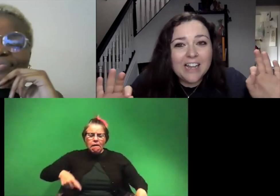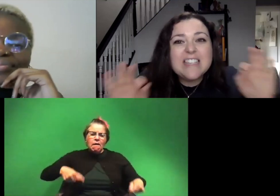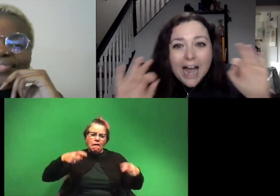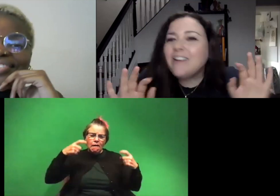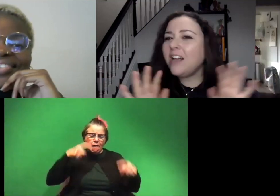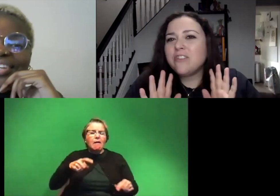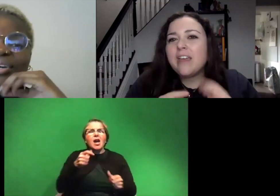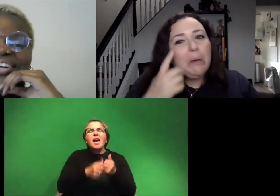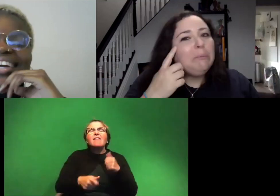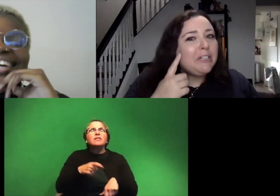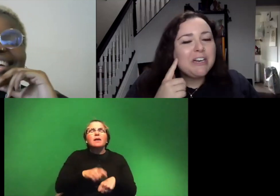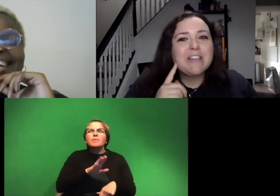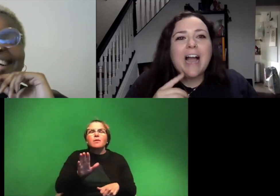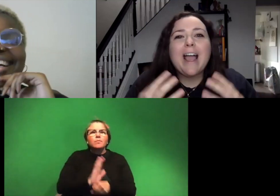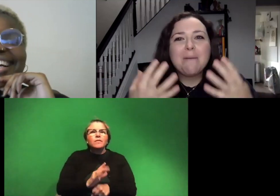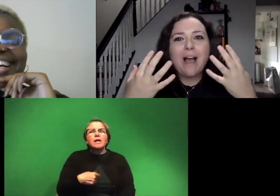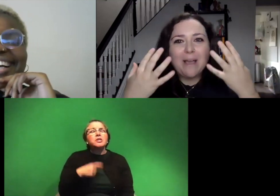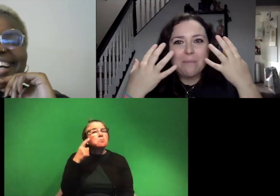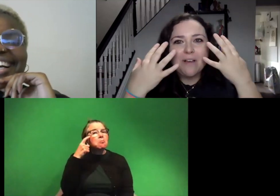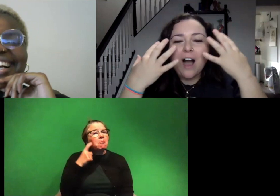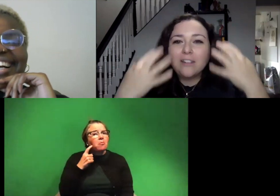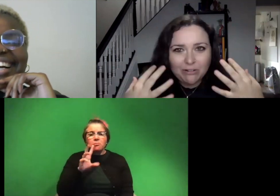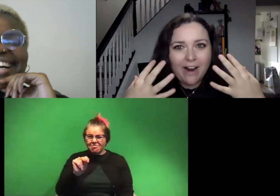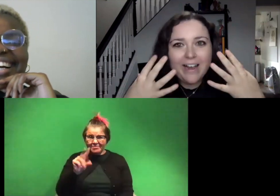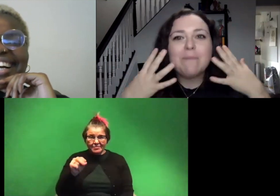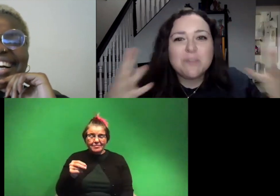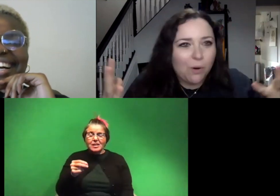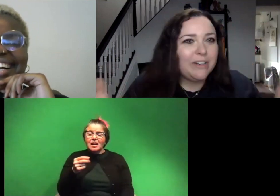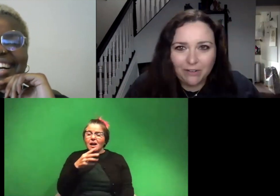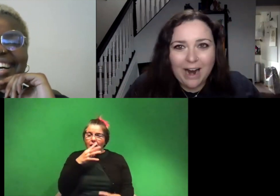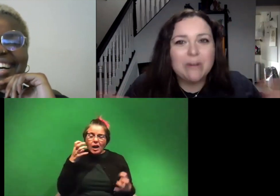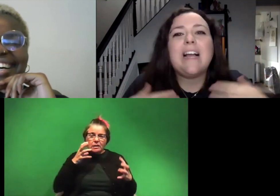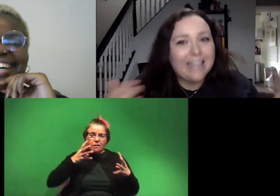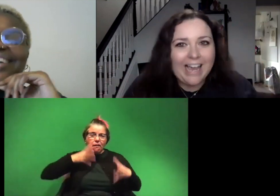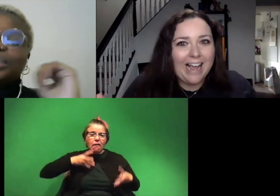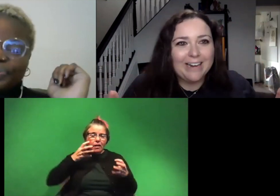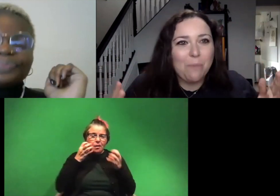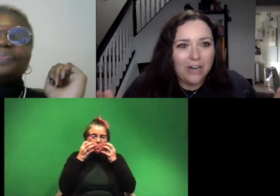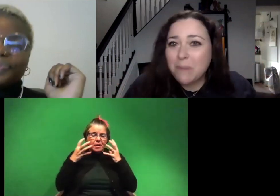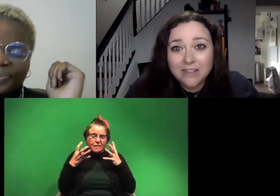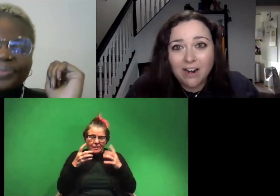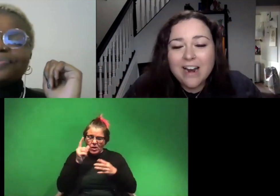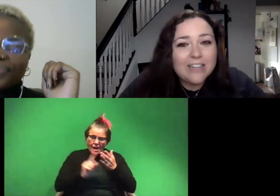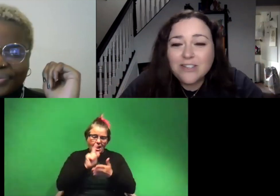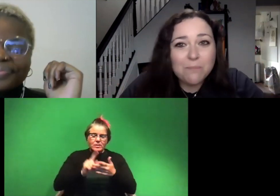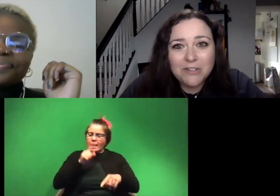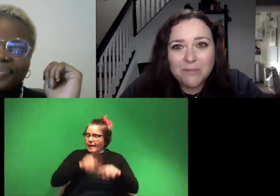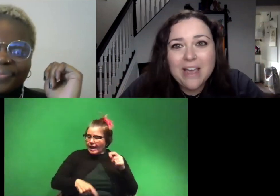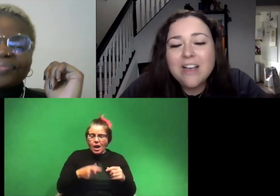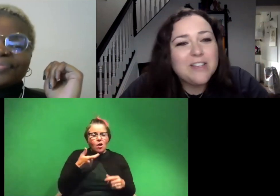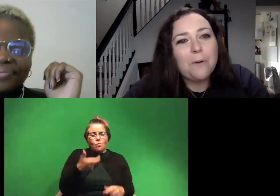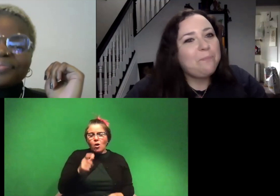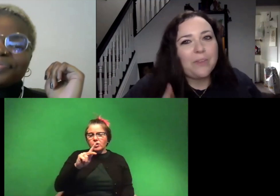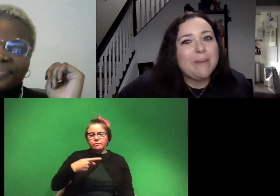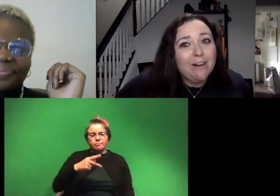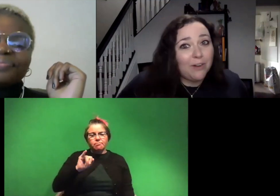not just like you're like i'm i'm ugly crying i'm swollen for hours like i can't watch pixar it's too much for